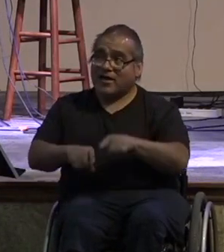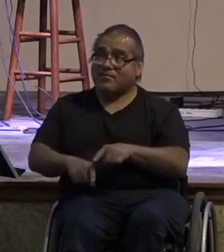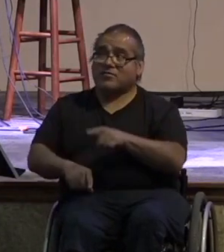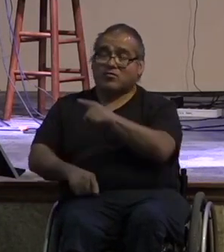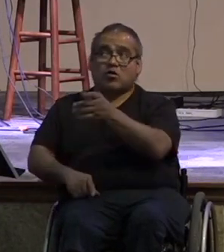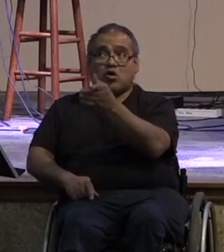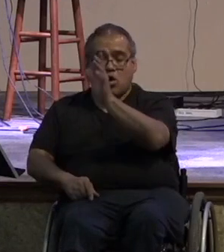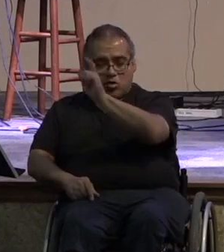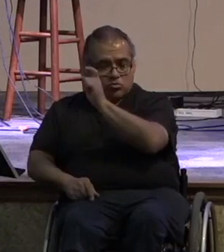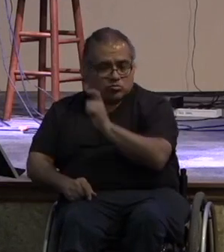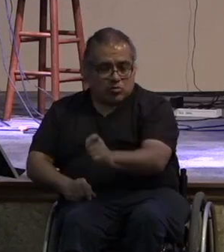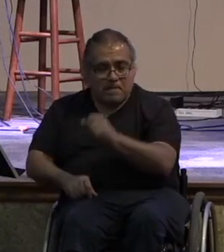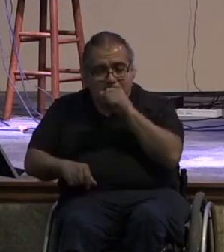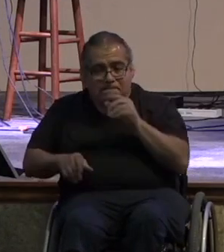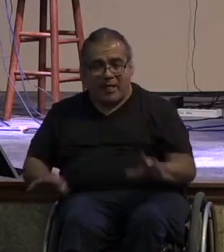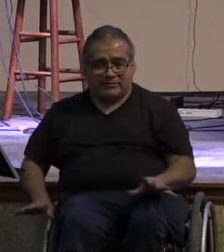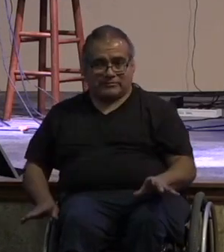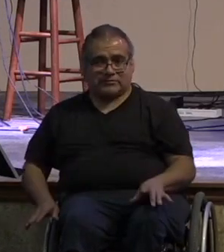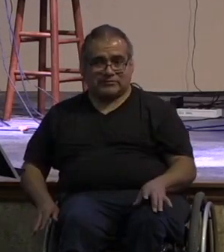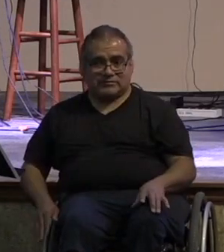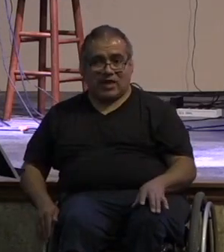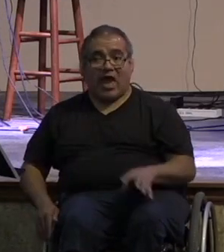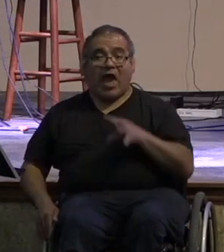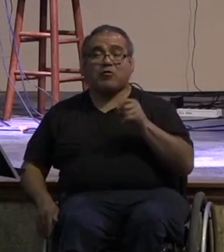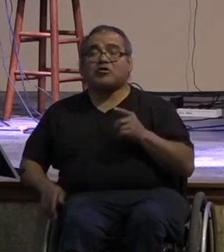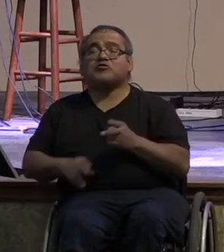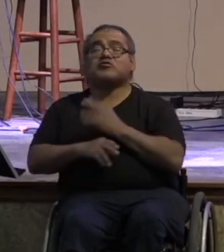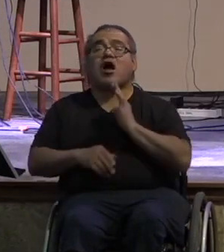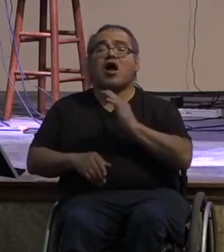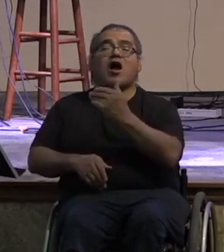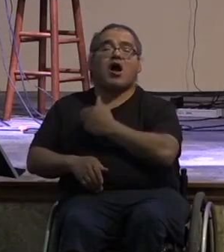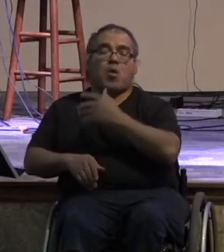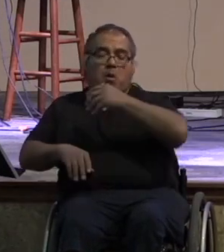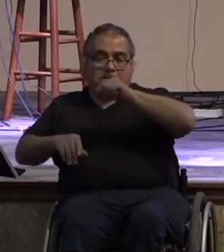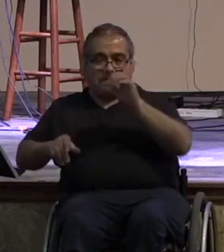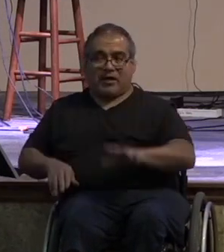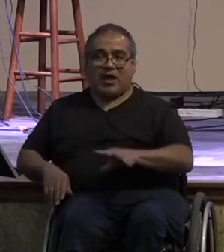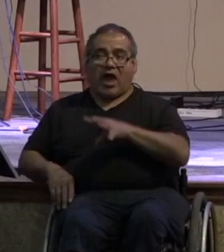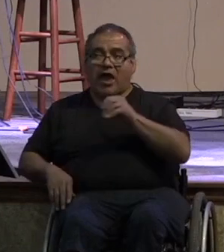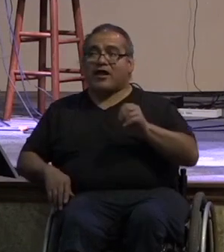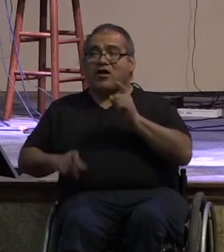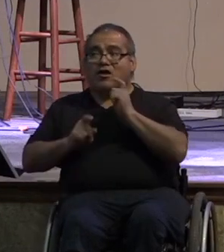to and he's ultimately going to use that to bring himself glory and his kingdom glory as